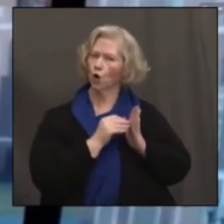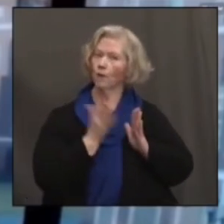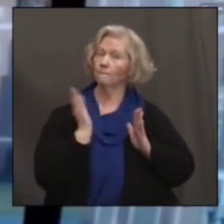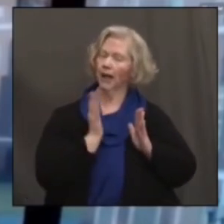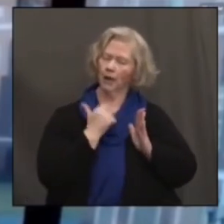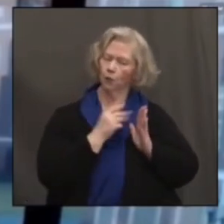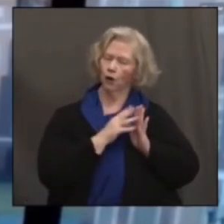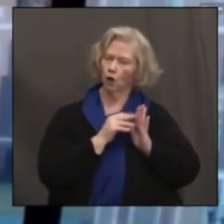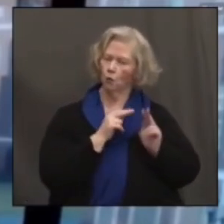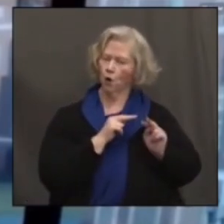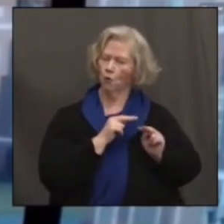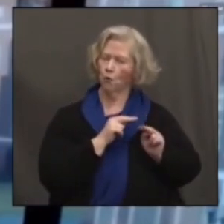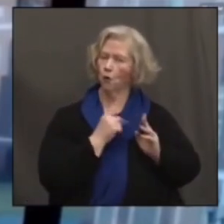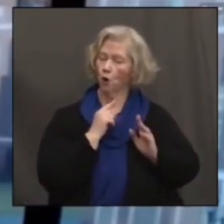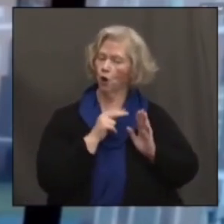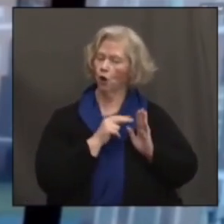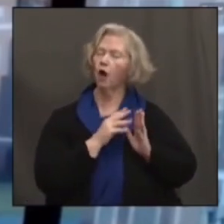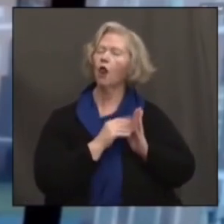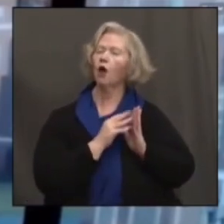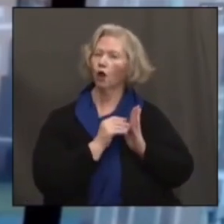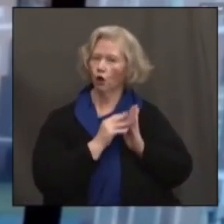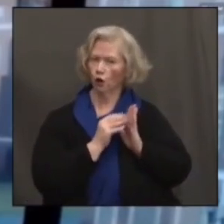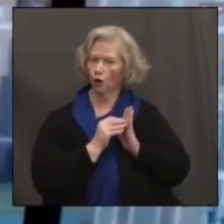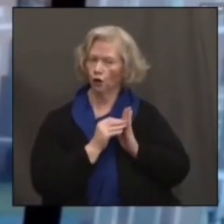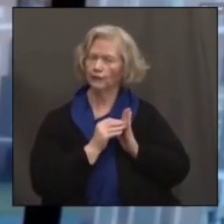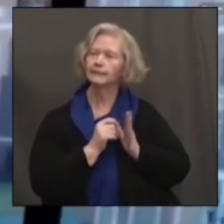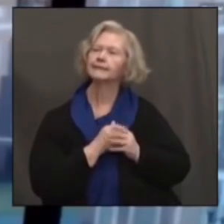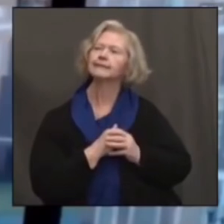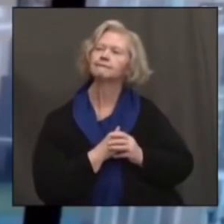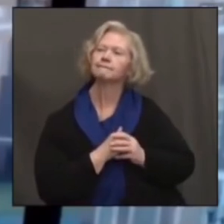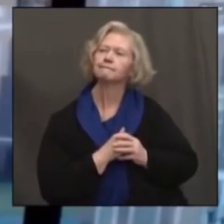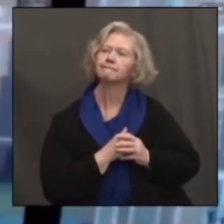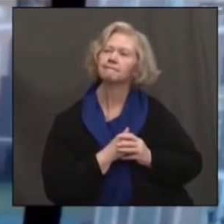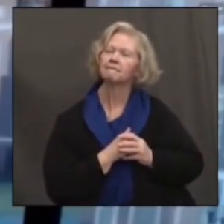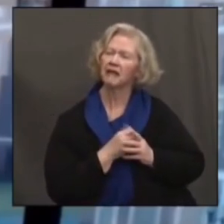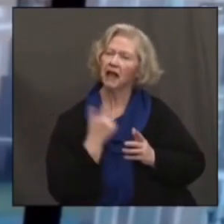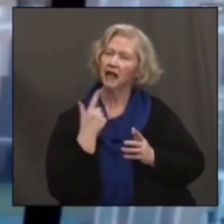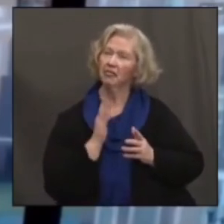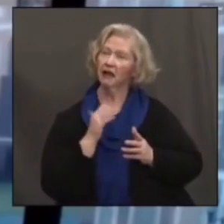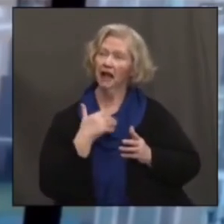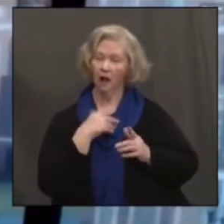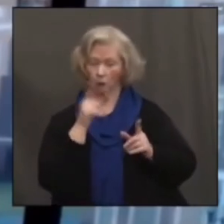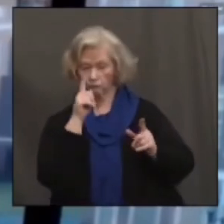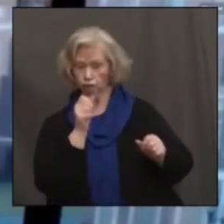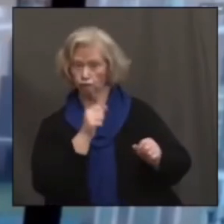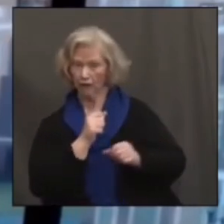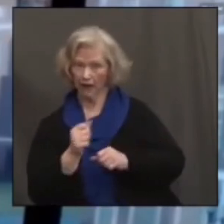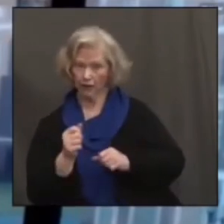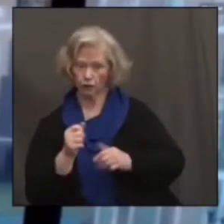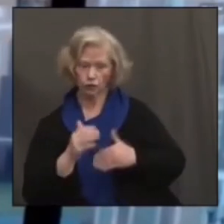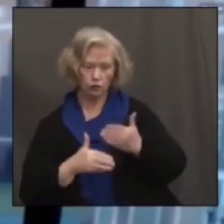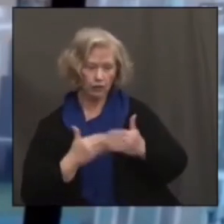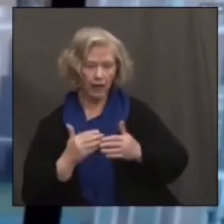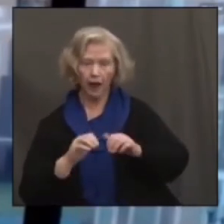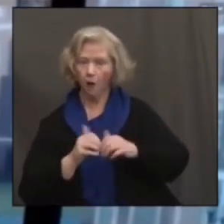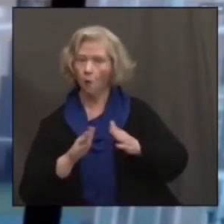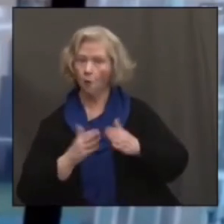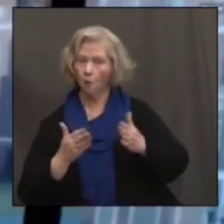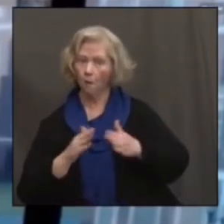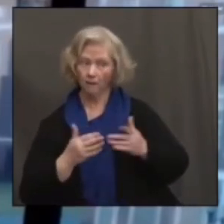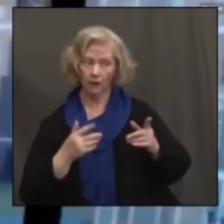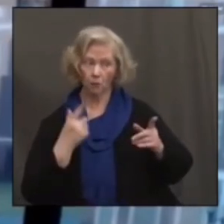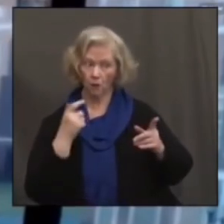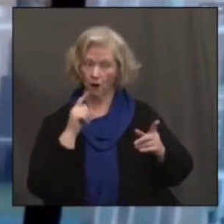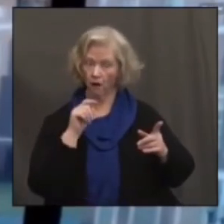you know, I think the reopening strategy that was done, was put in place by the governor,